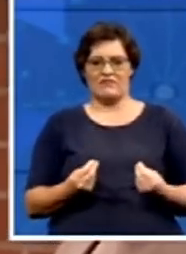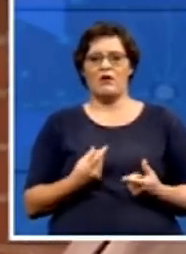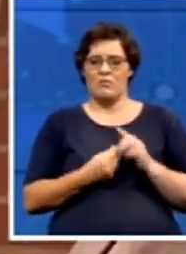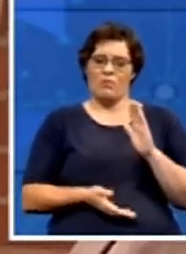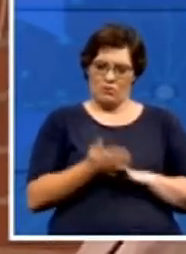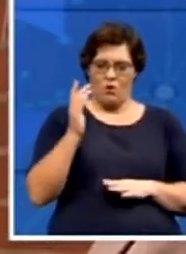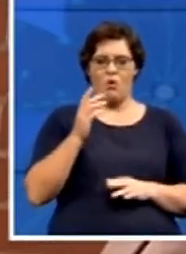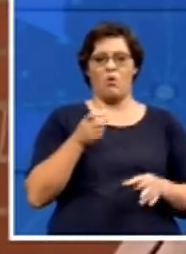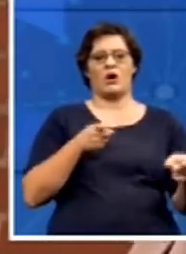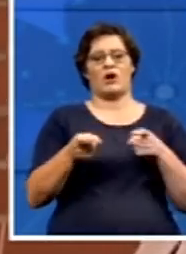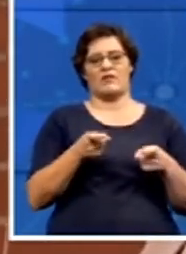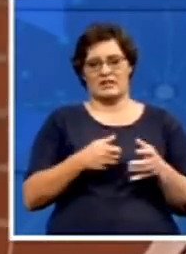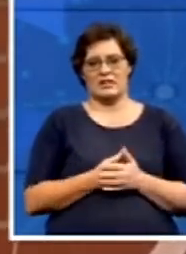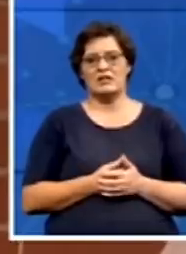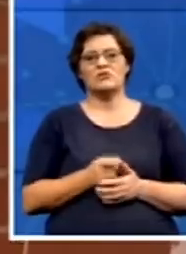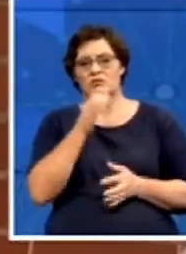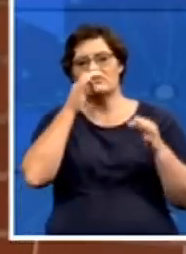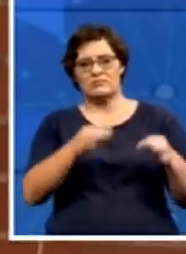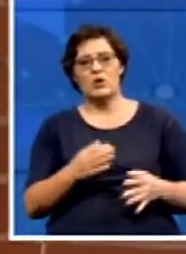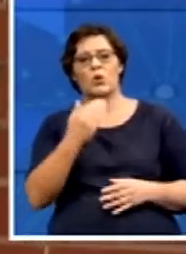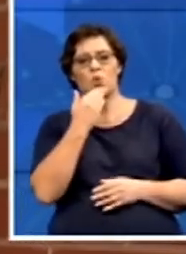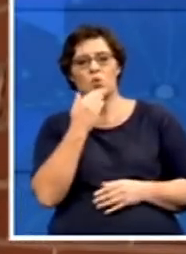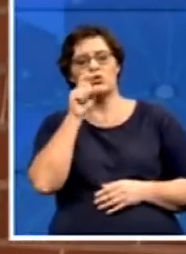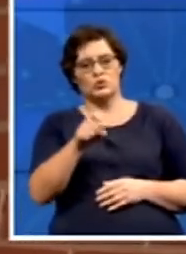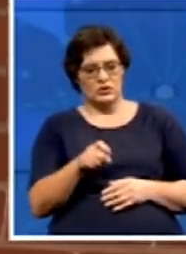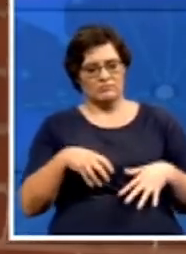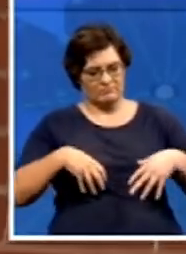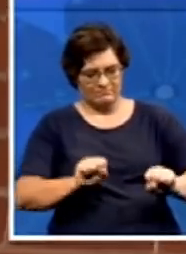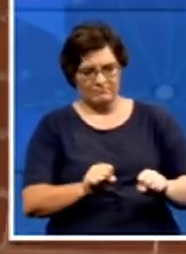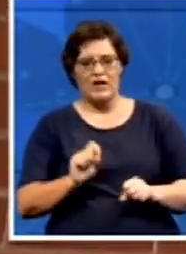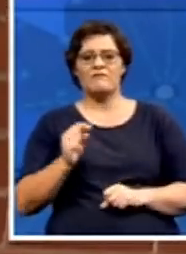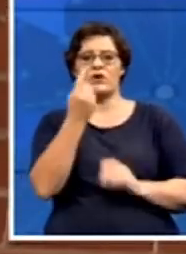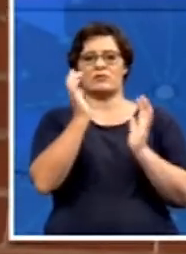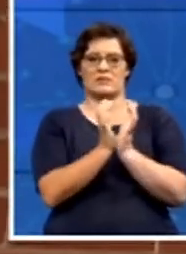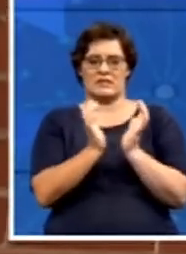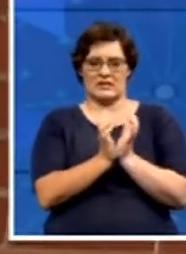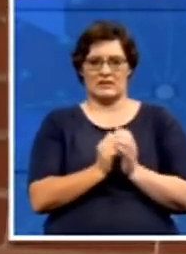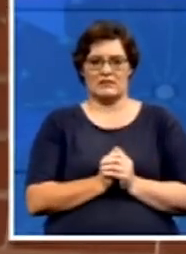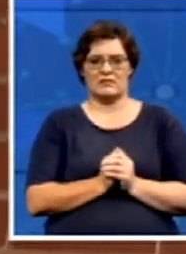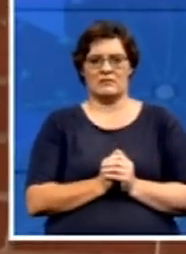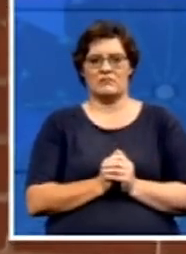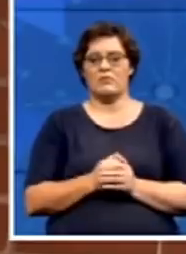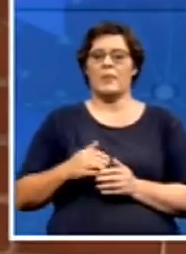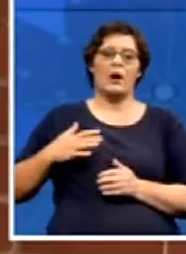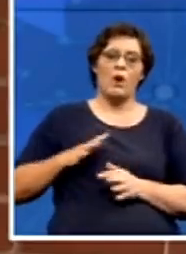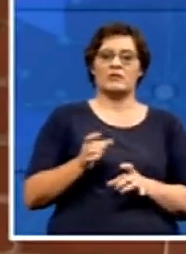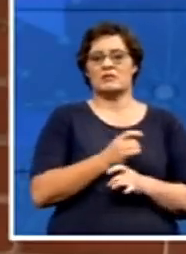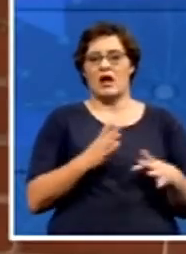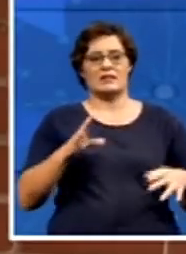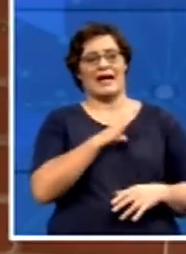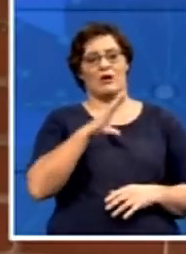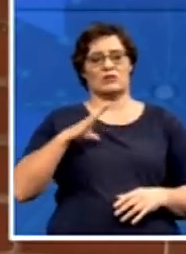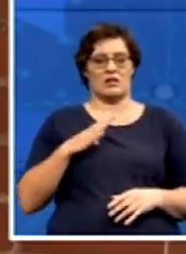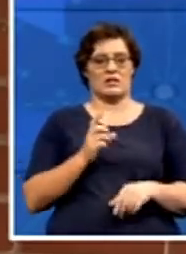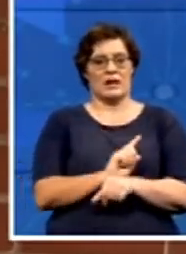determine who actually should preside over the first meeting. We don't want to start off our council term with, you know, in an